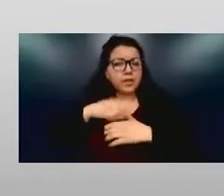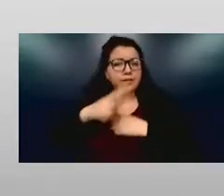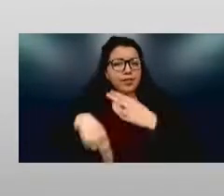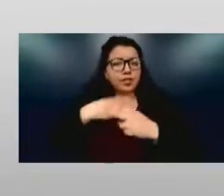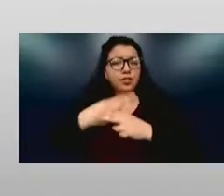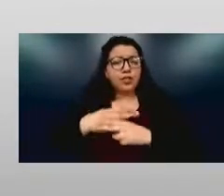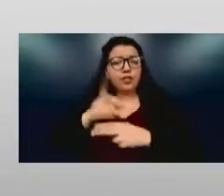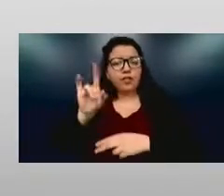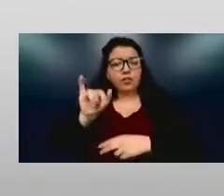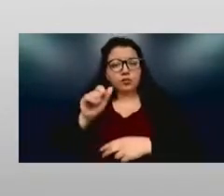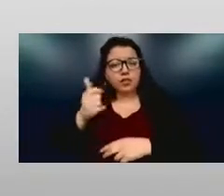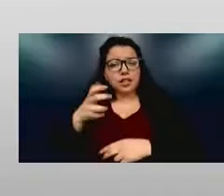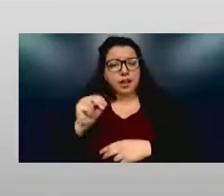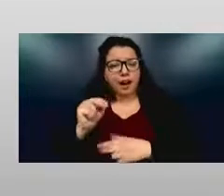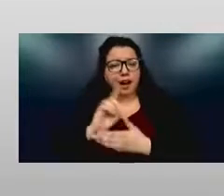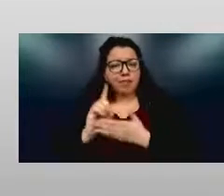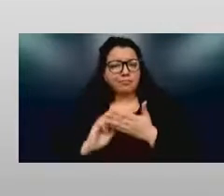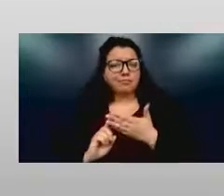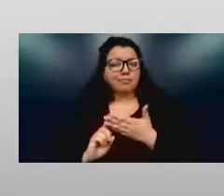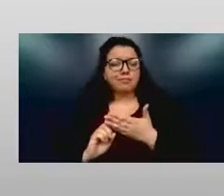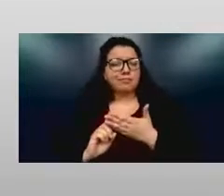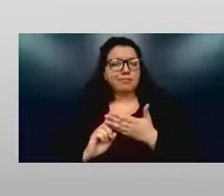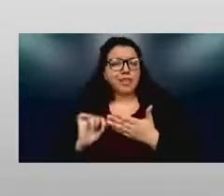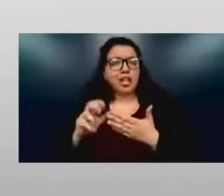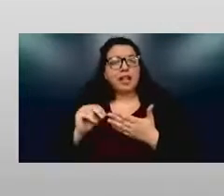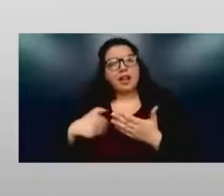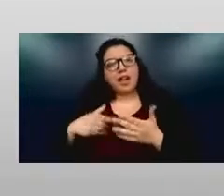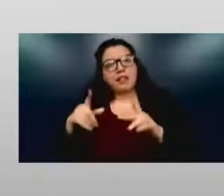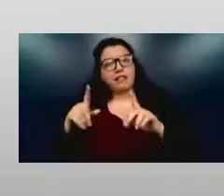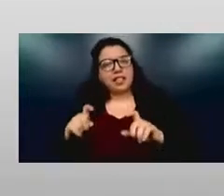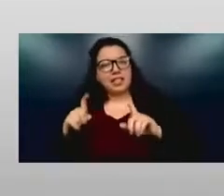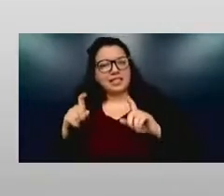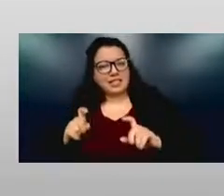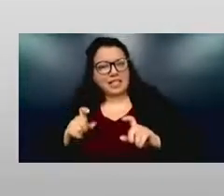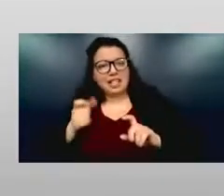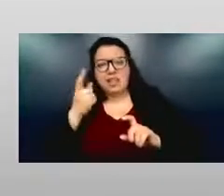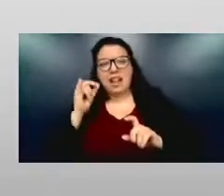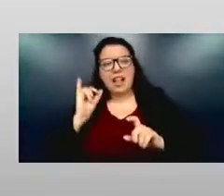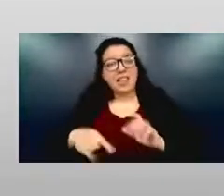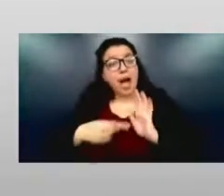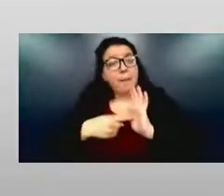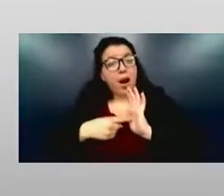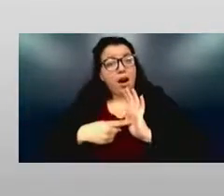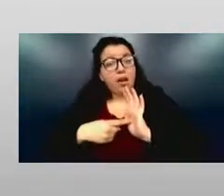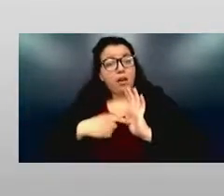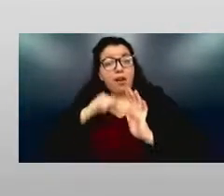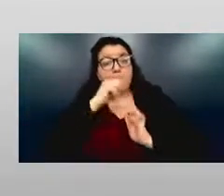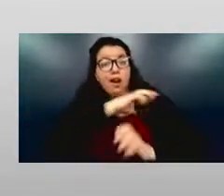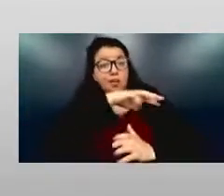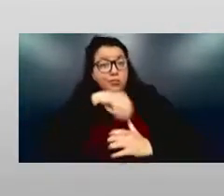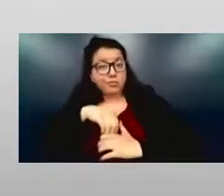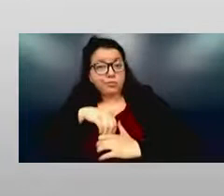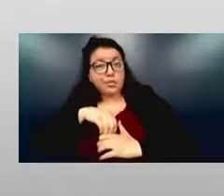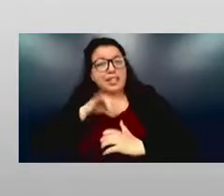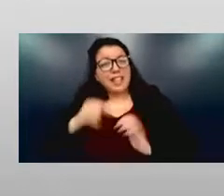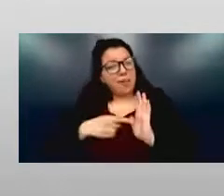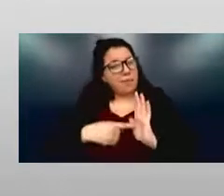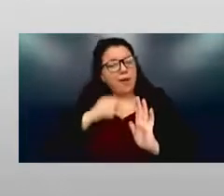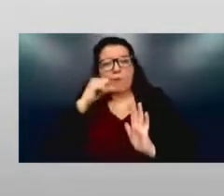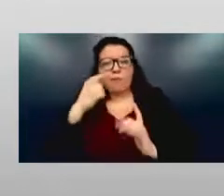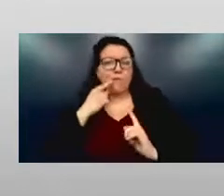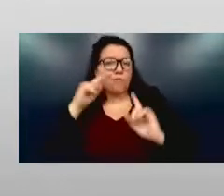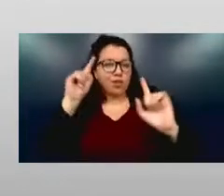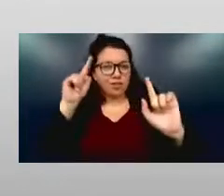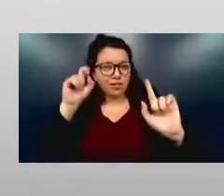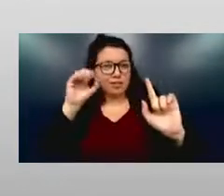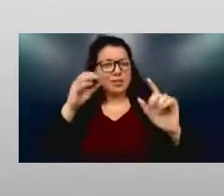Then you have a model that you as you know, is just not going to work either. So these two models from